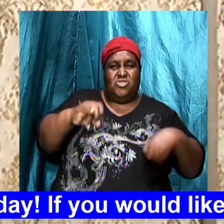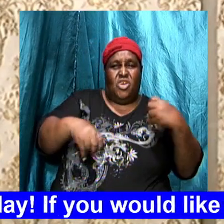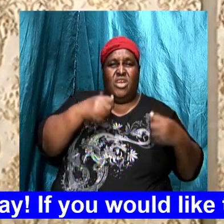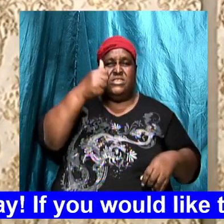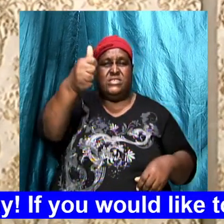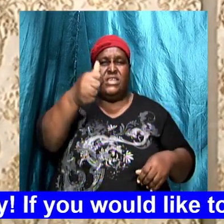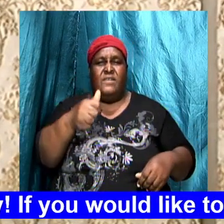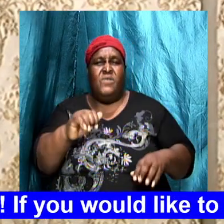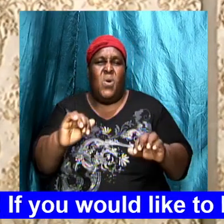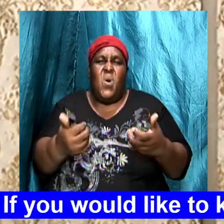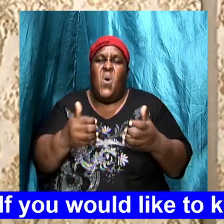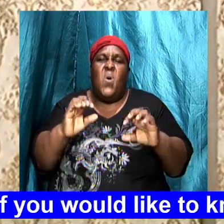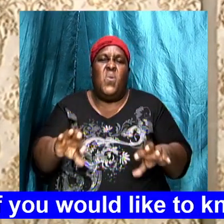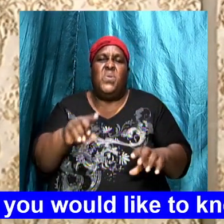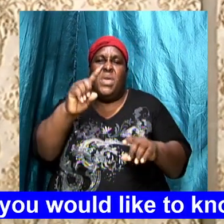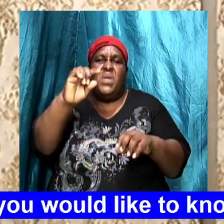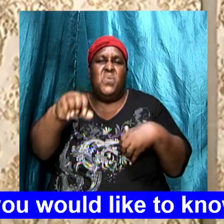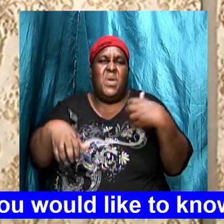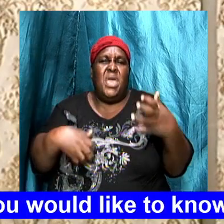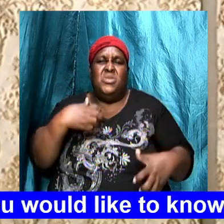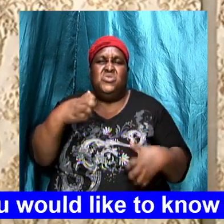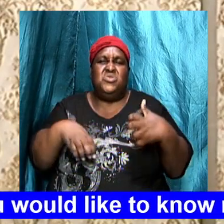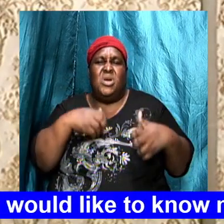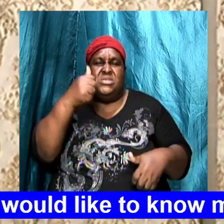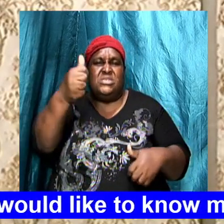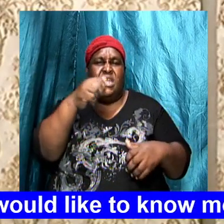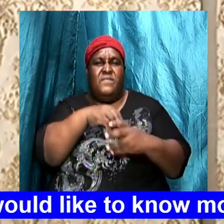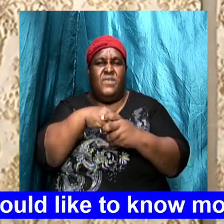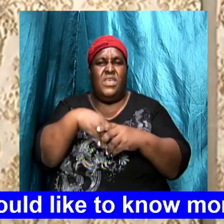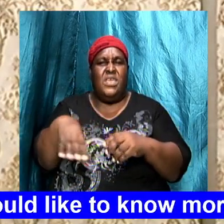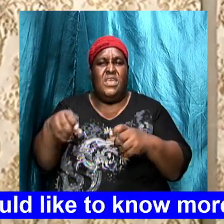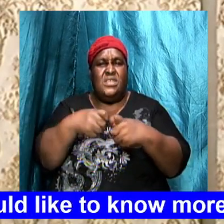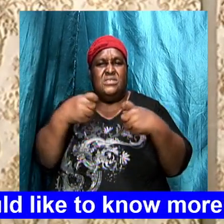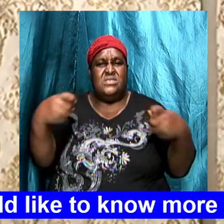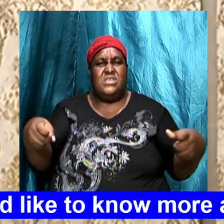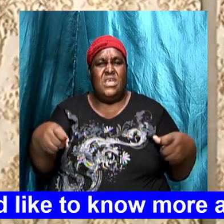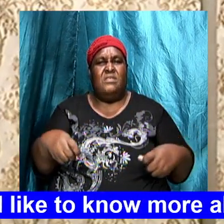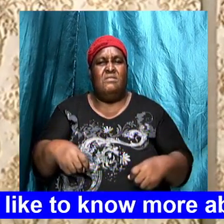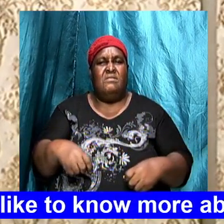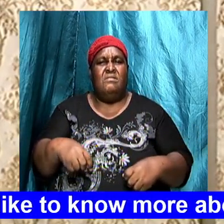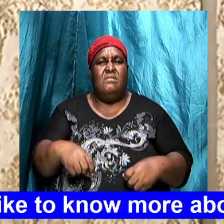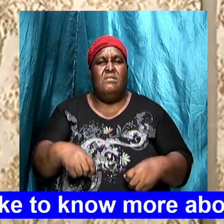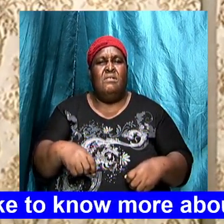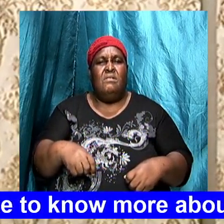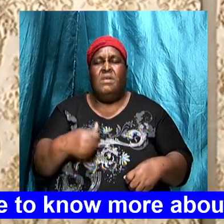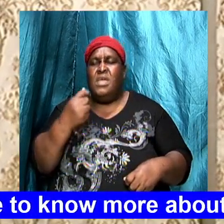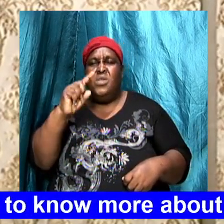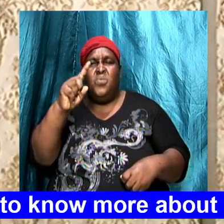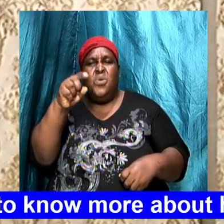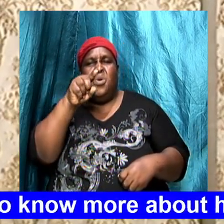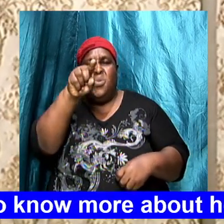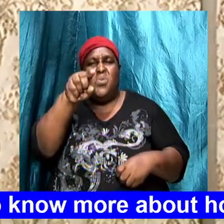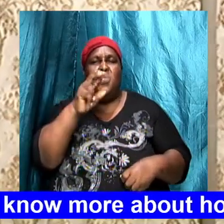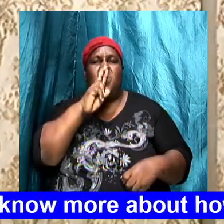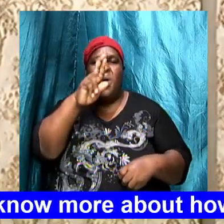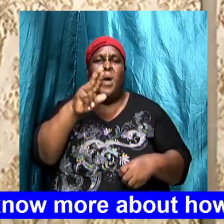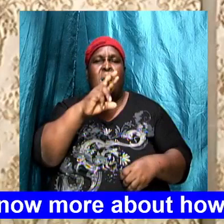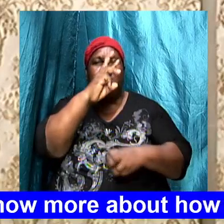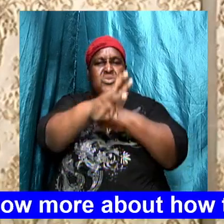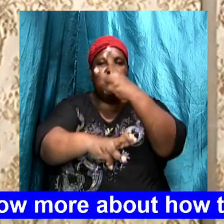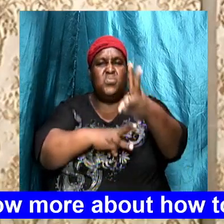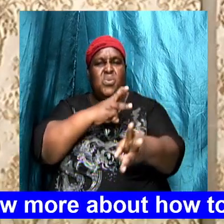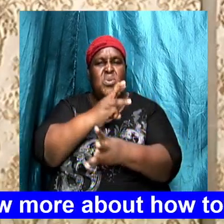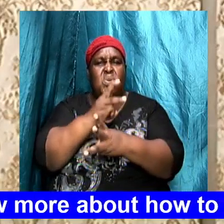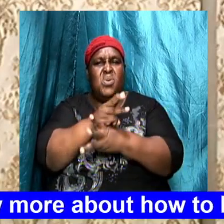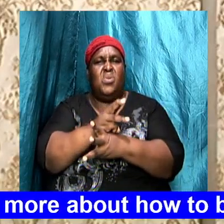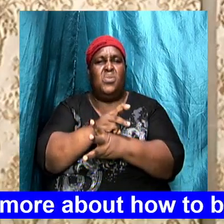listen to them anywhere you are in Jamaica America Canada wherever you are don't listen to people like